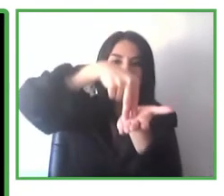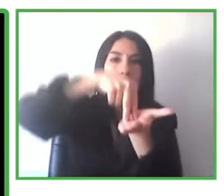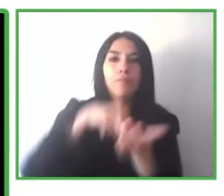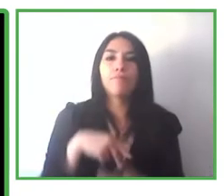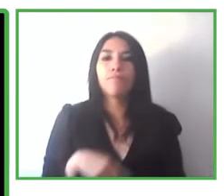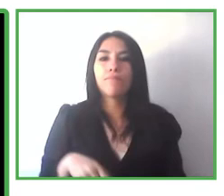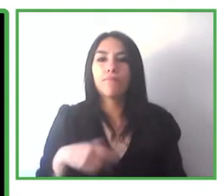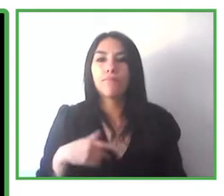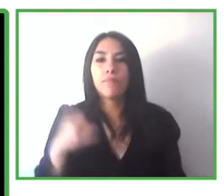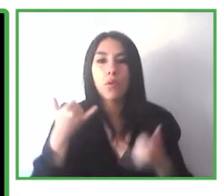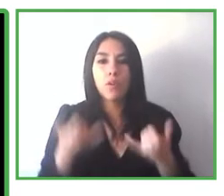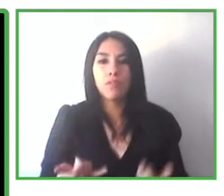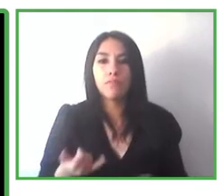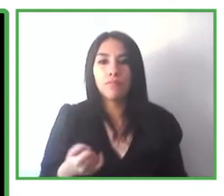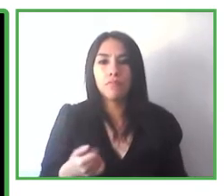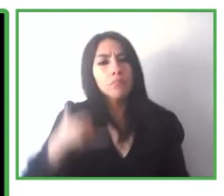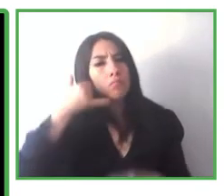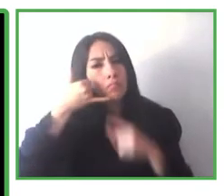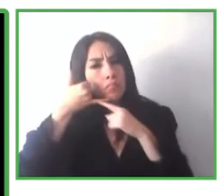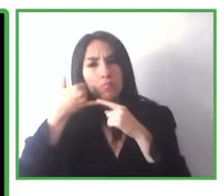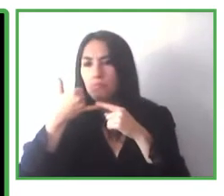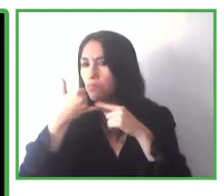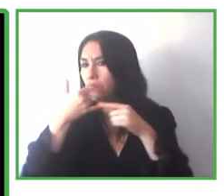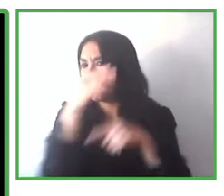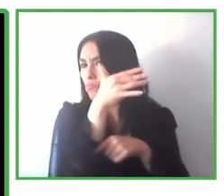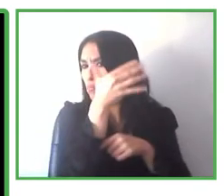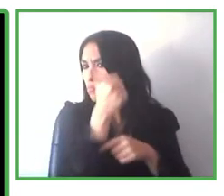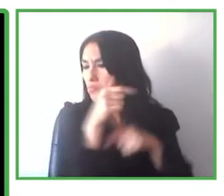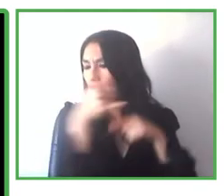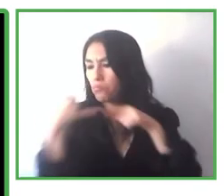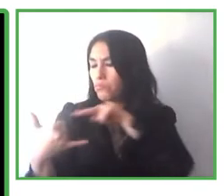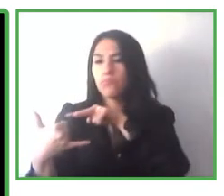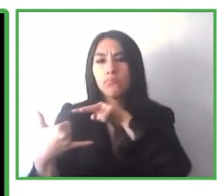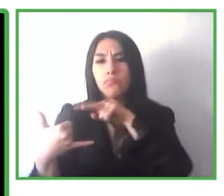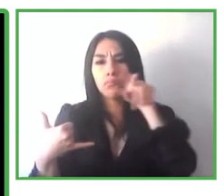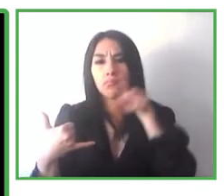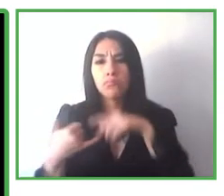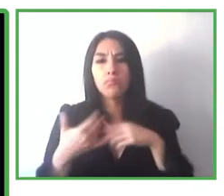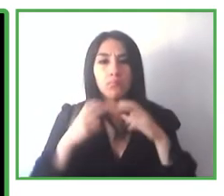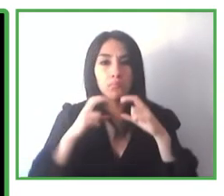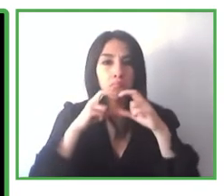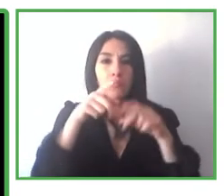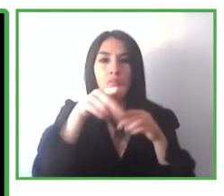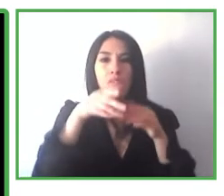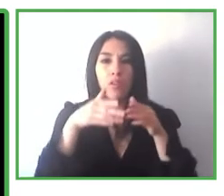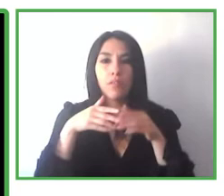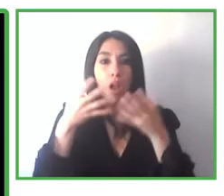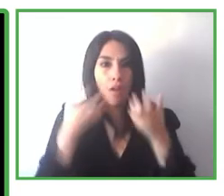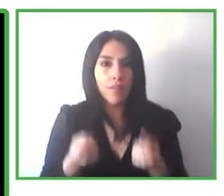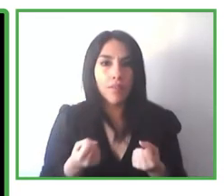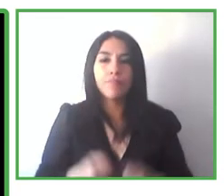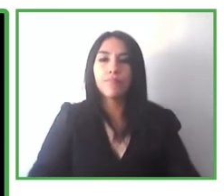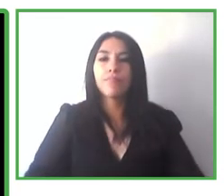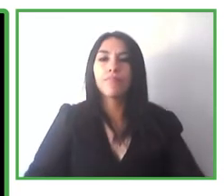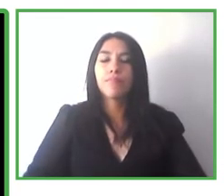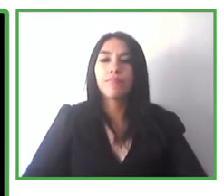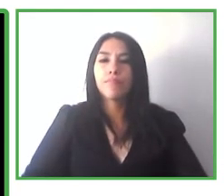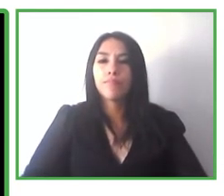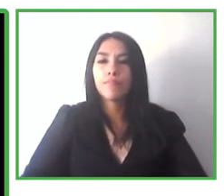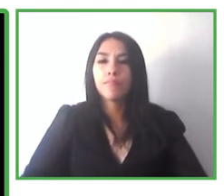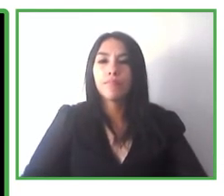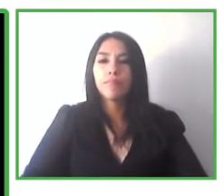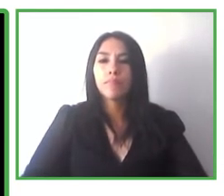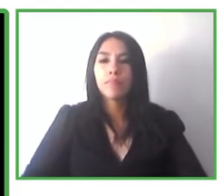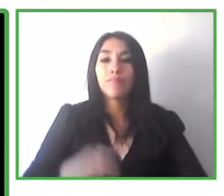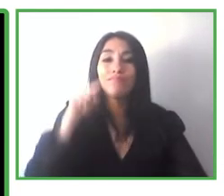So it, it shows you also that the Metro, the train that is getting is a train that you need